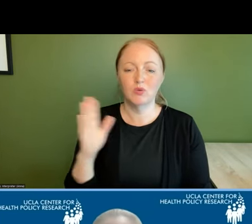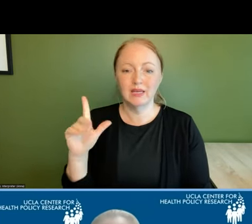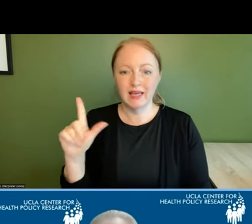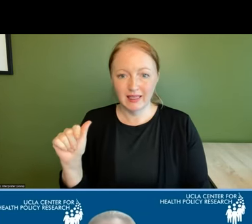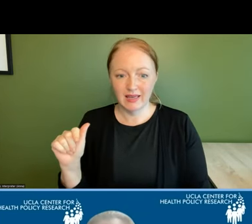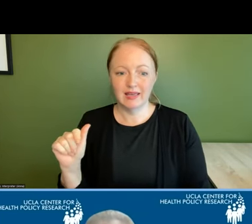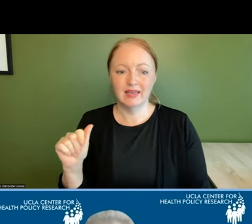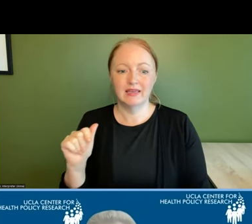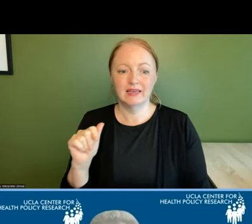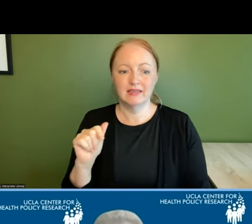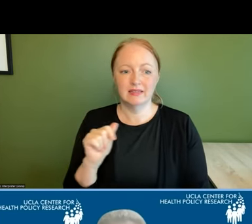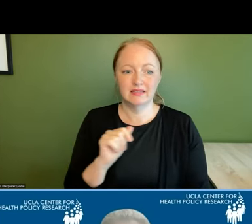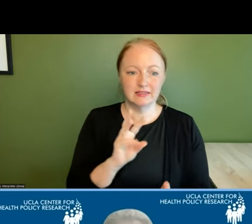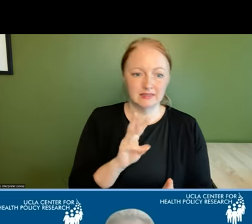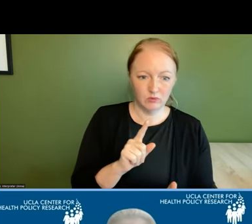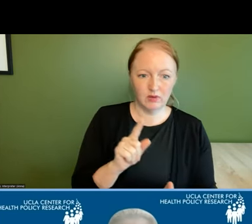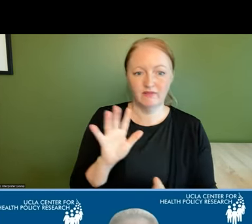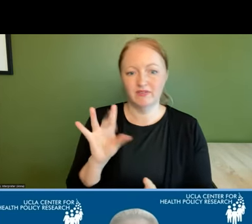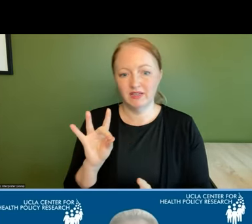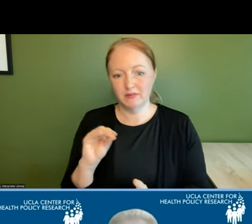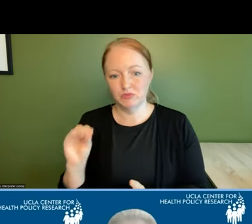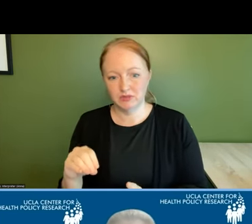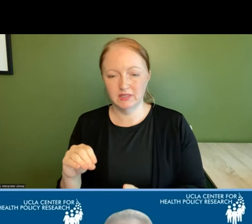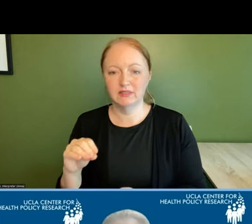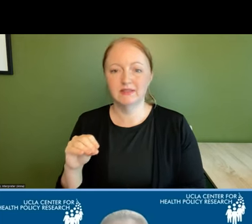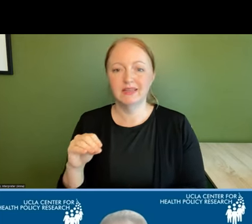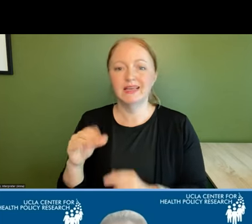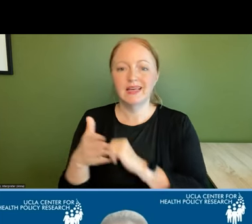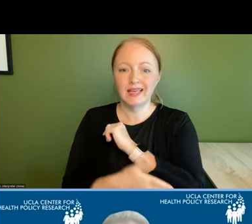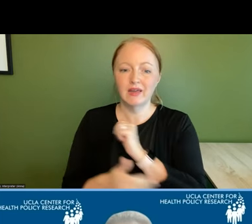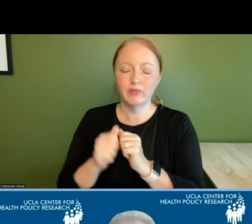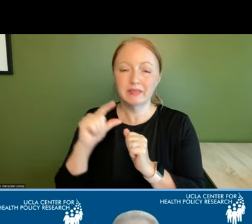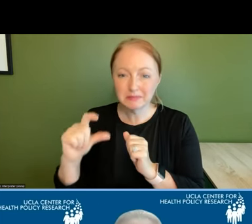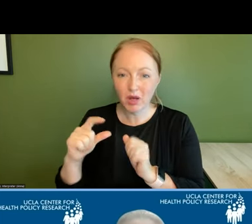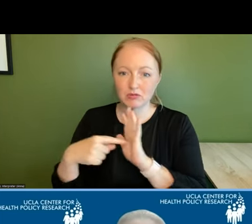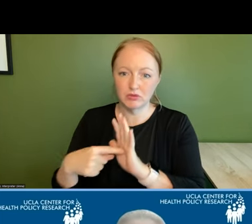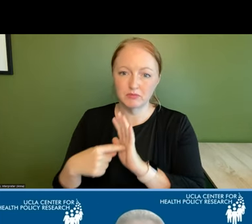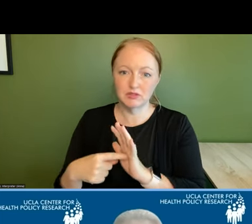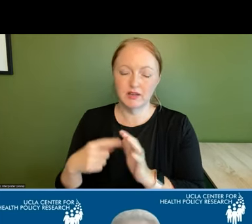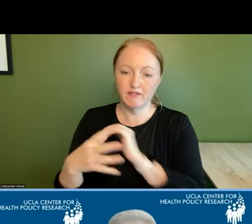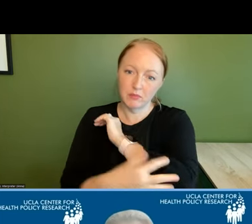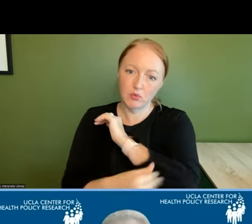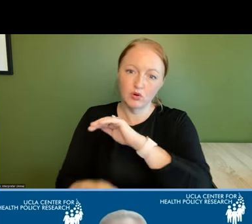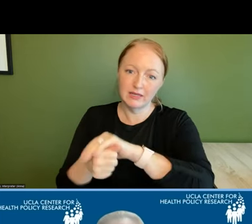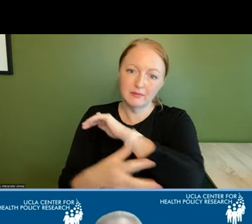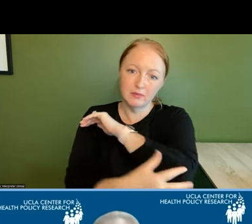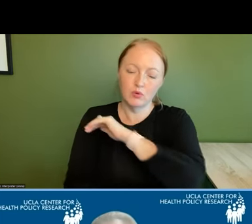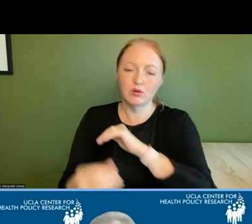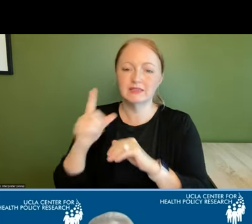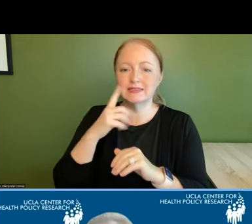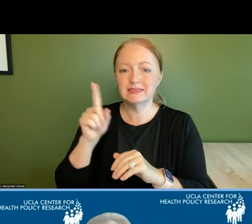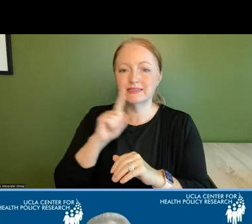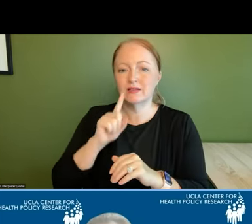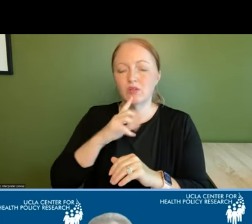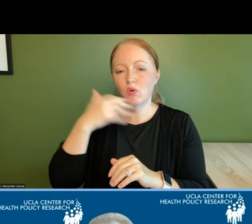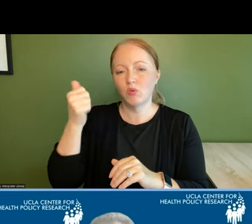at 61 and 58 percent respectively and the county with the smallest representation of poor hidden poor single older adults